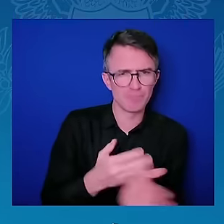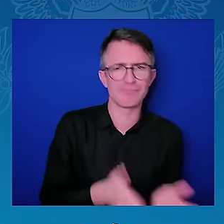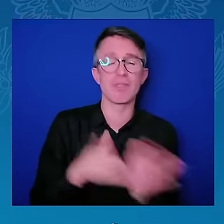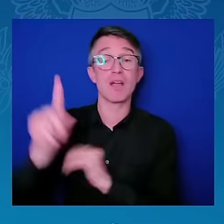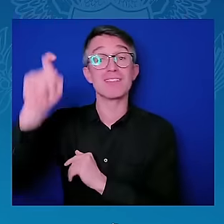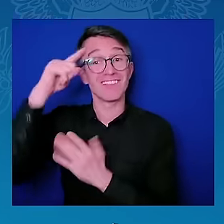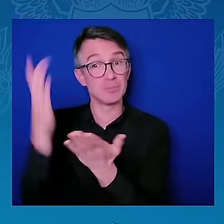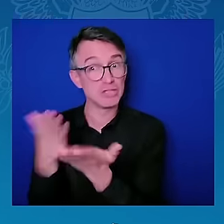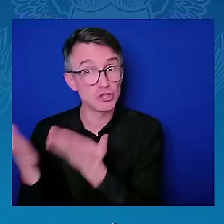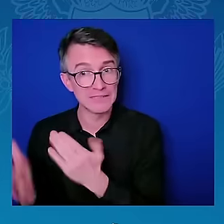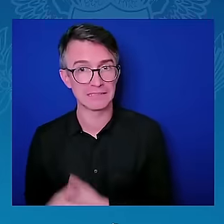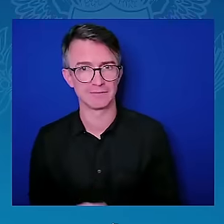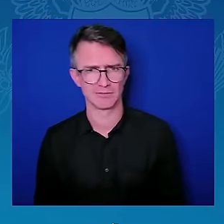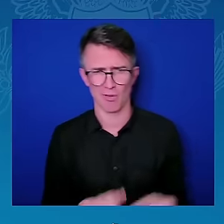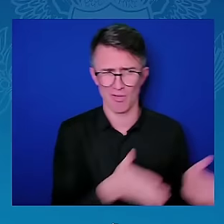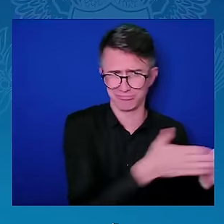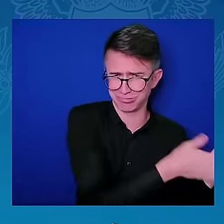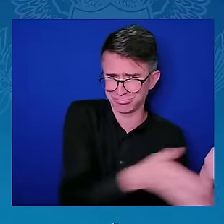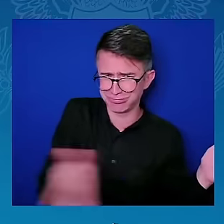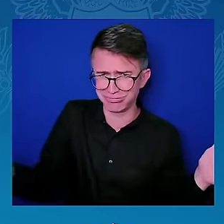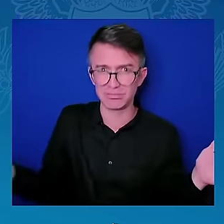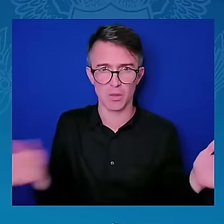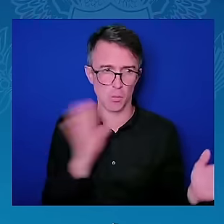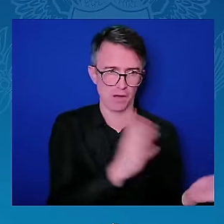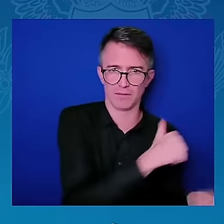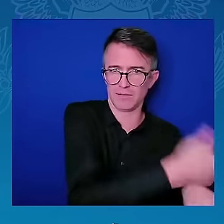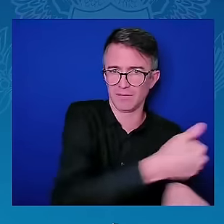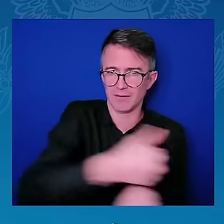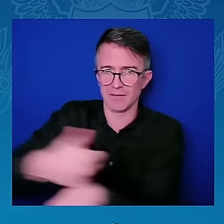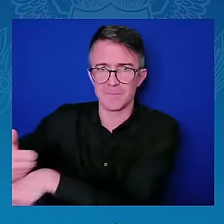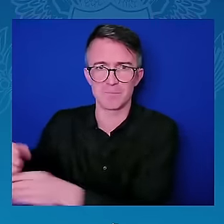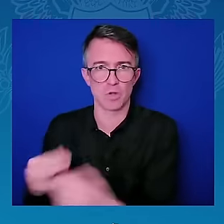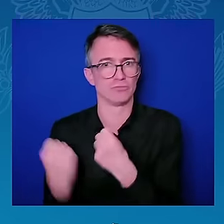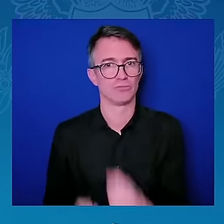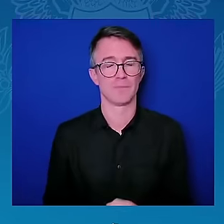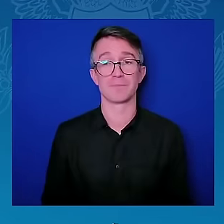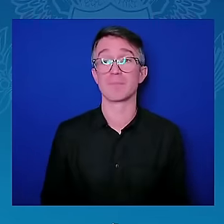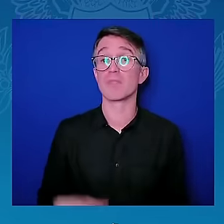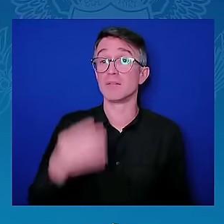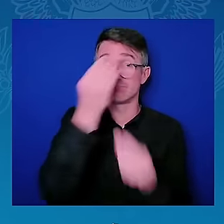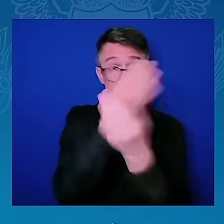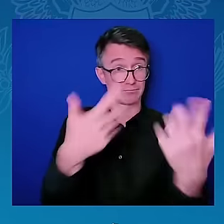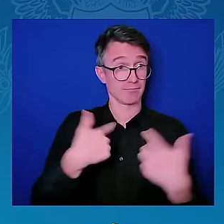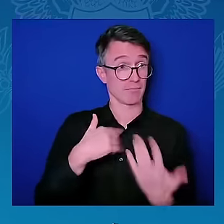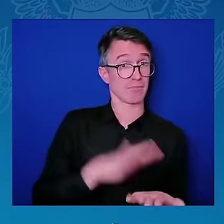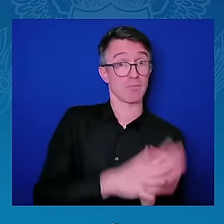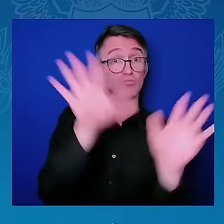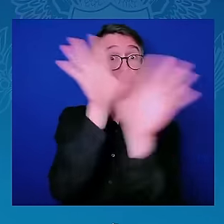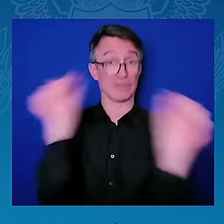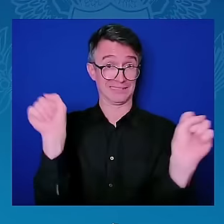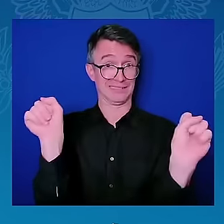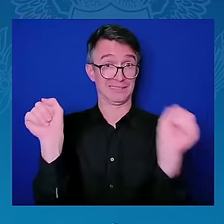,000 government services on the digital platform. Because that is where the future is. That's how we can be able to